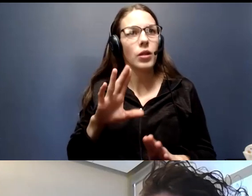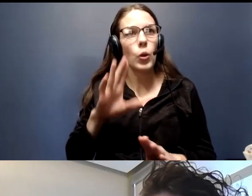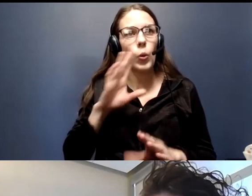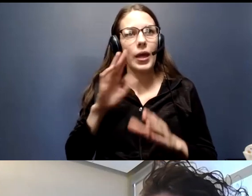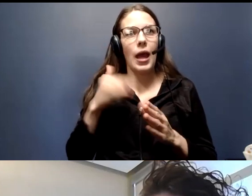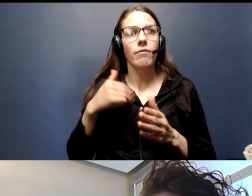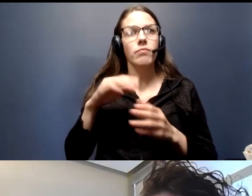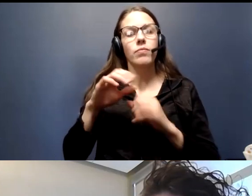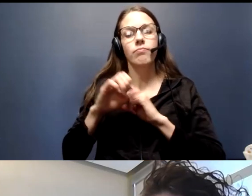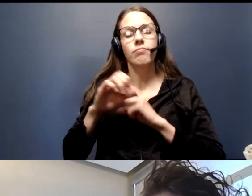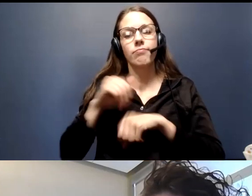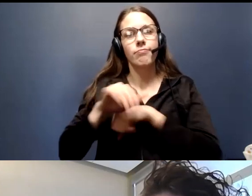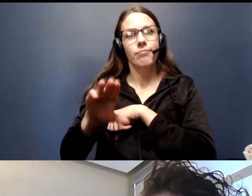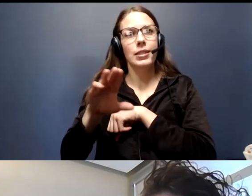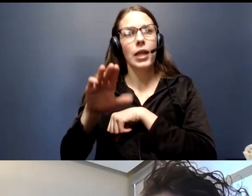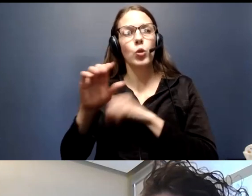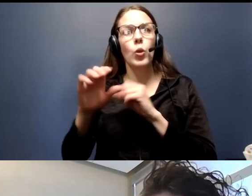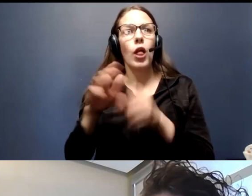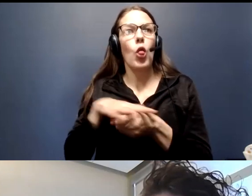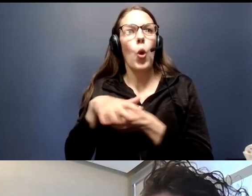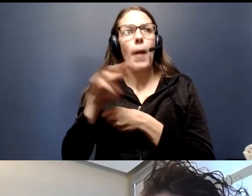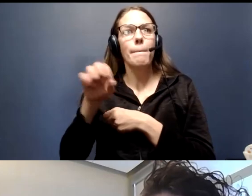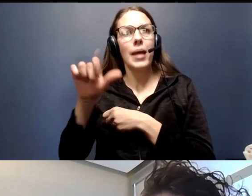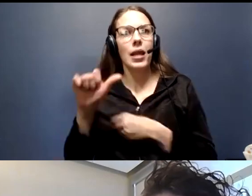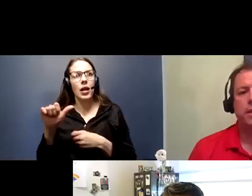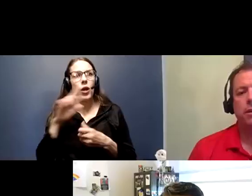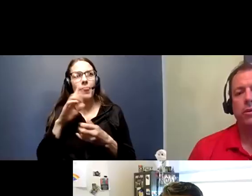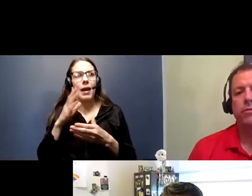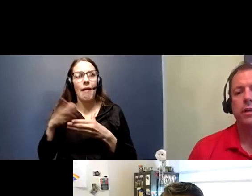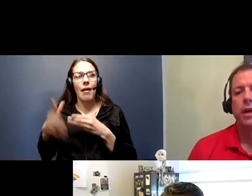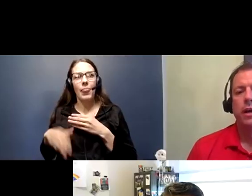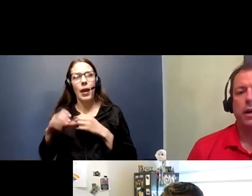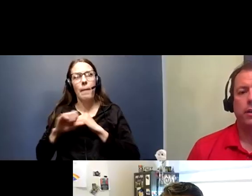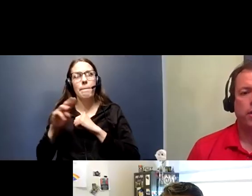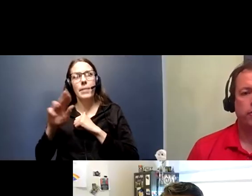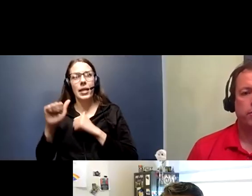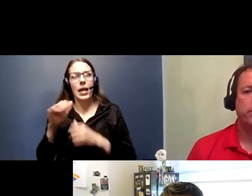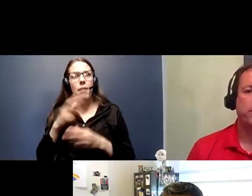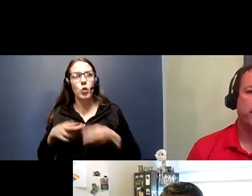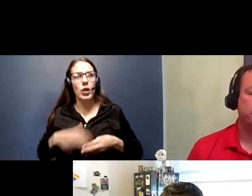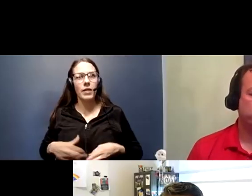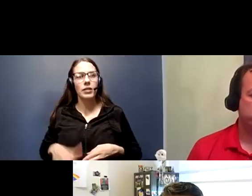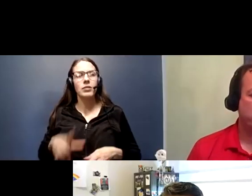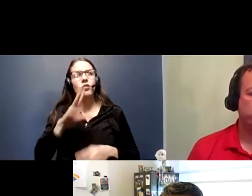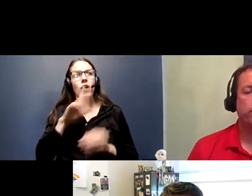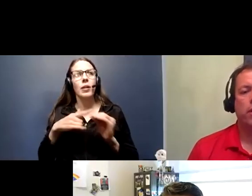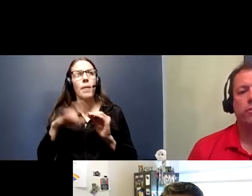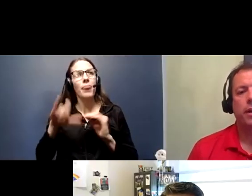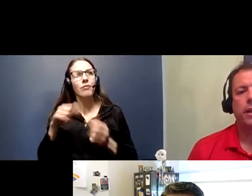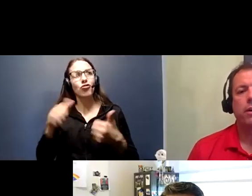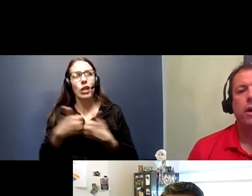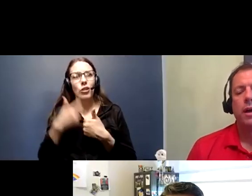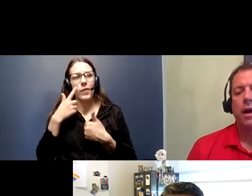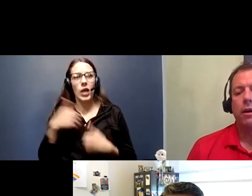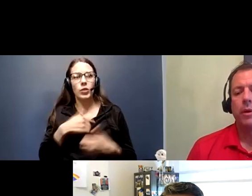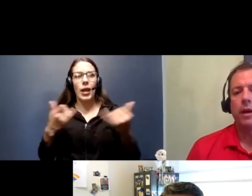our local media here just kind of during or right at the end of the media briefing that talks about that. It is a challenge for us right